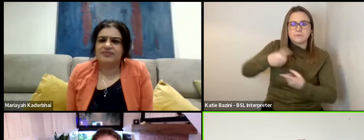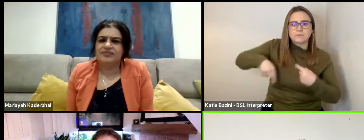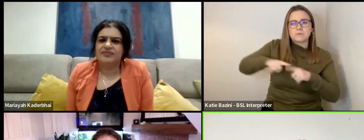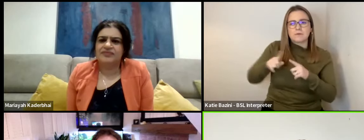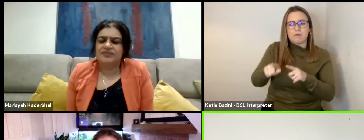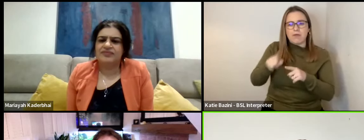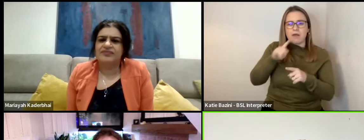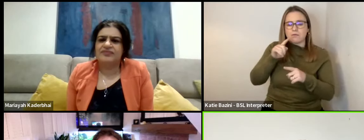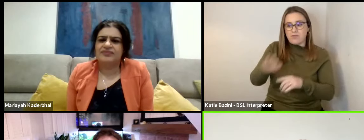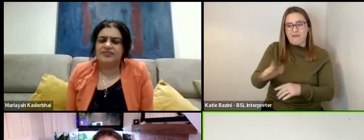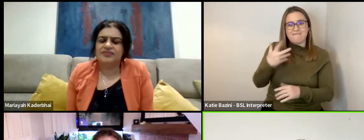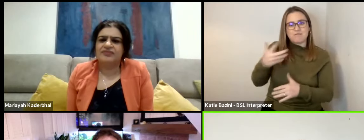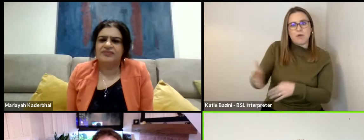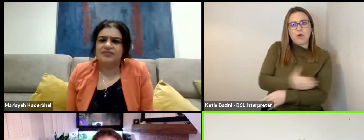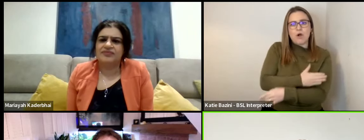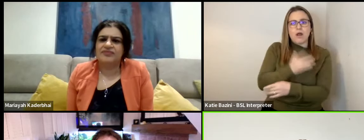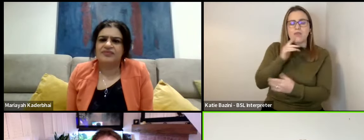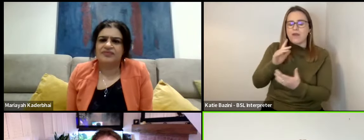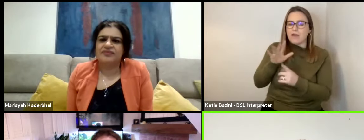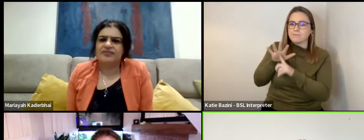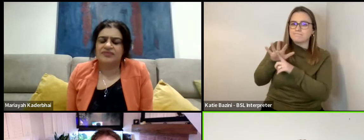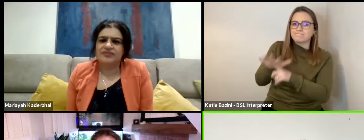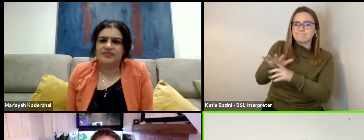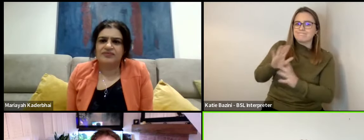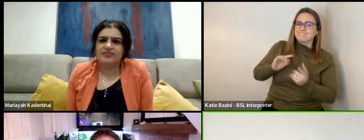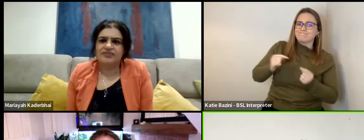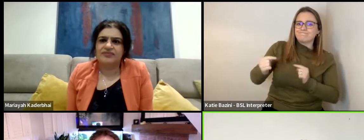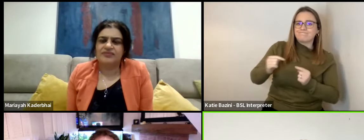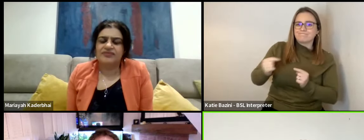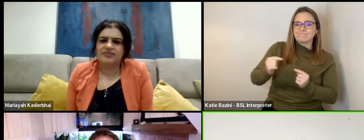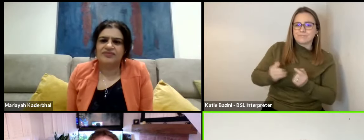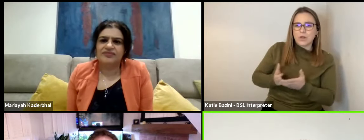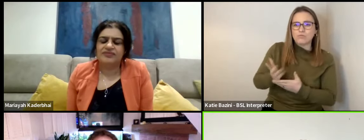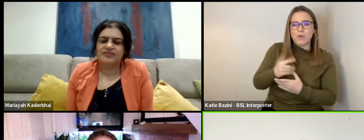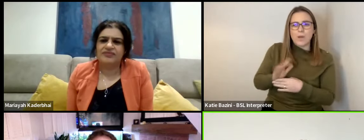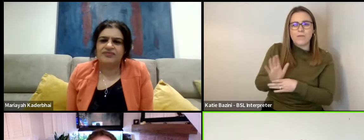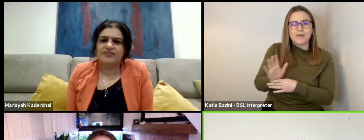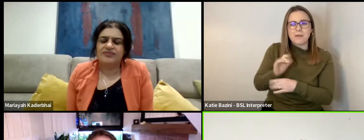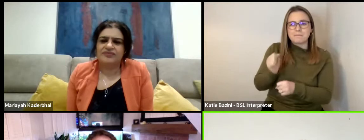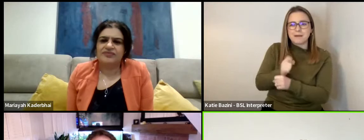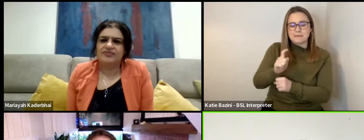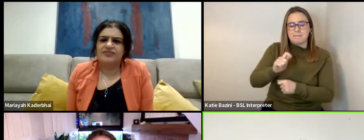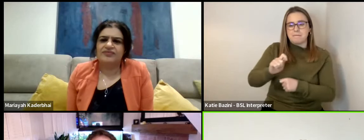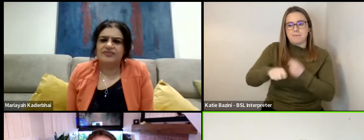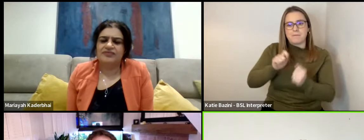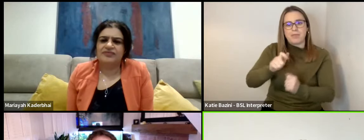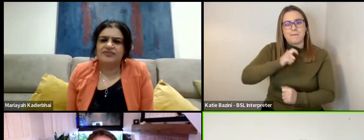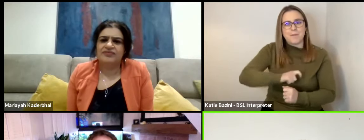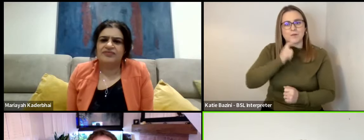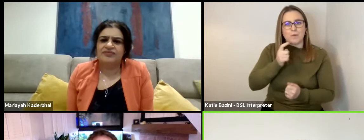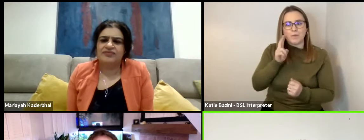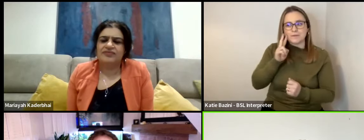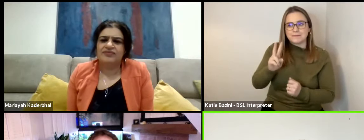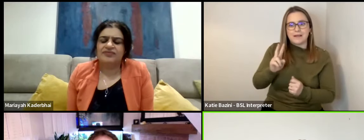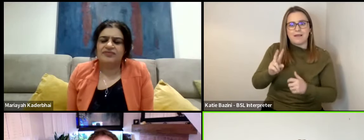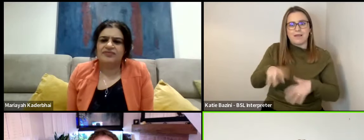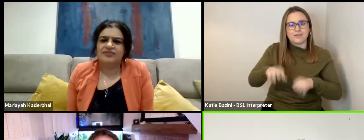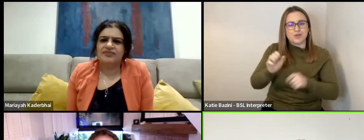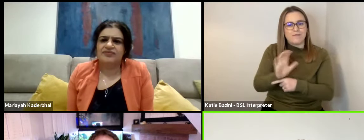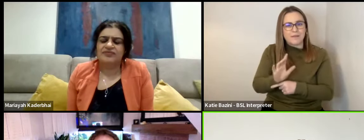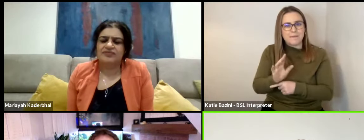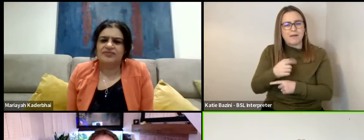early in his life that he pushes against again and again in the film and makes him the person we meet in the beginning frames of it. And I think